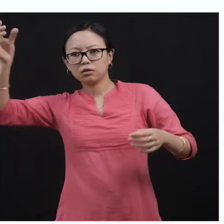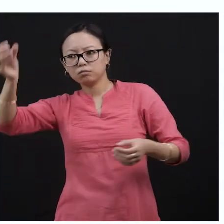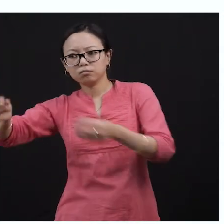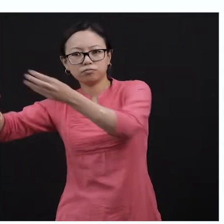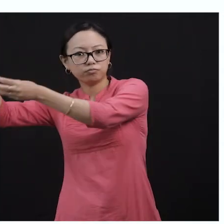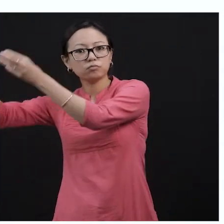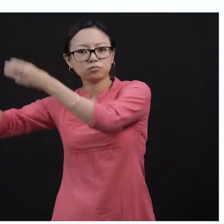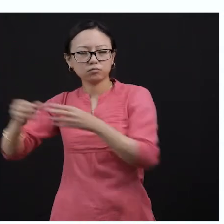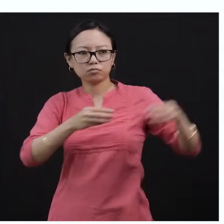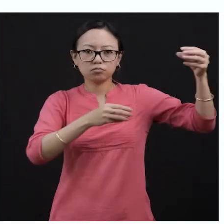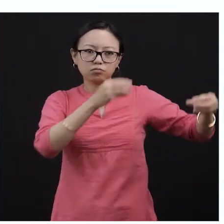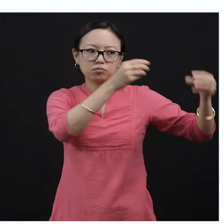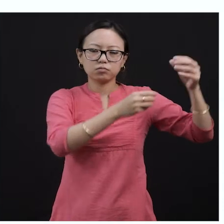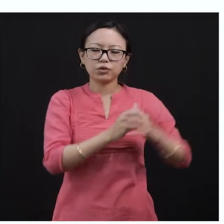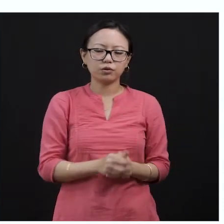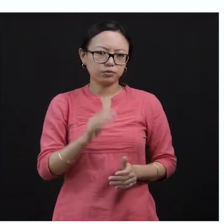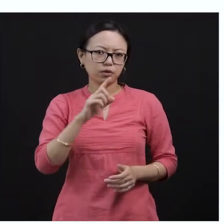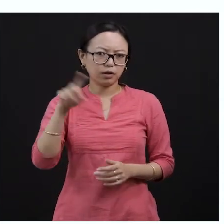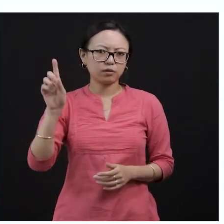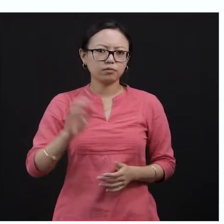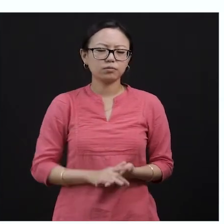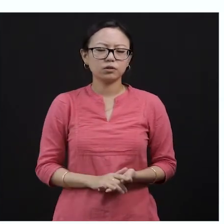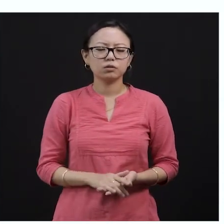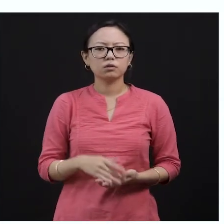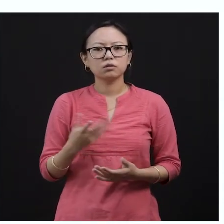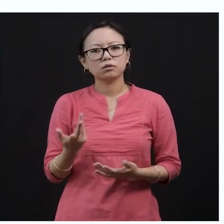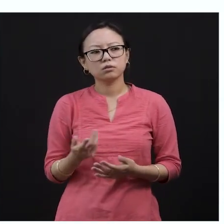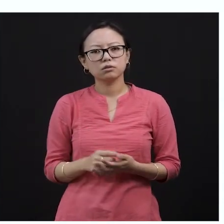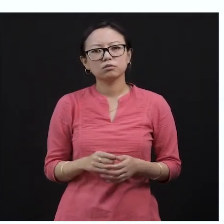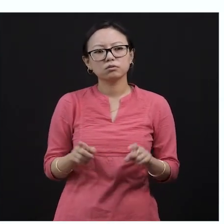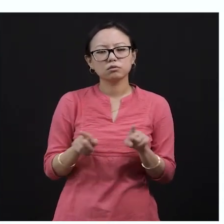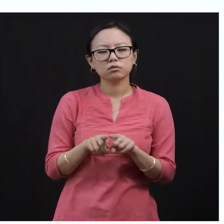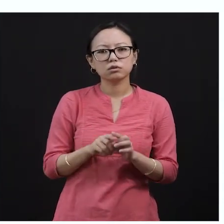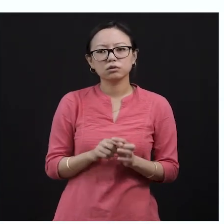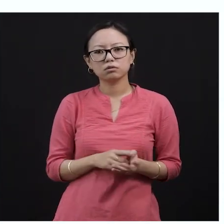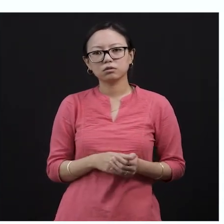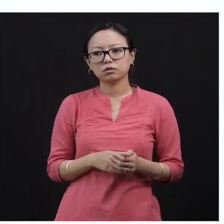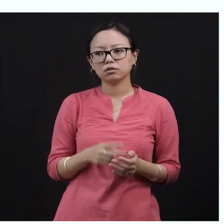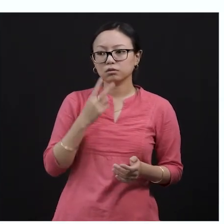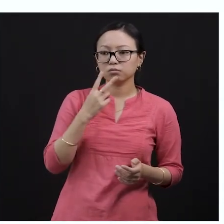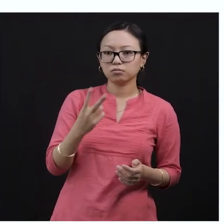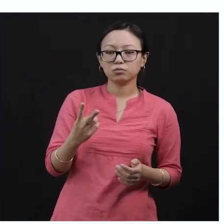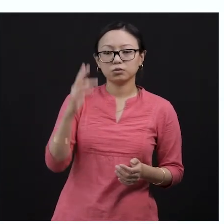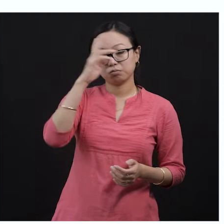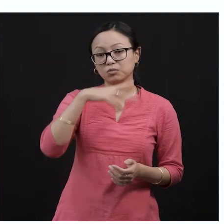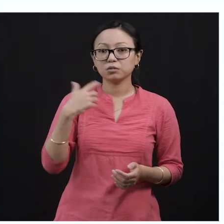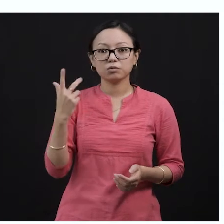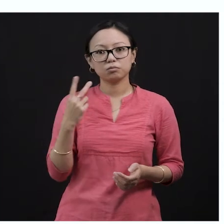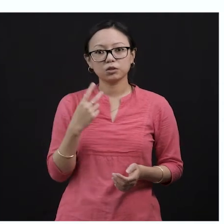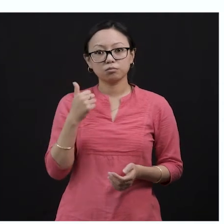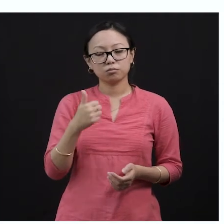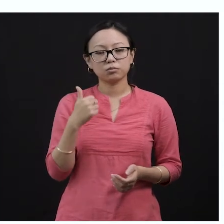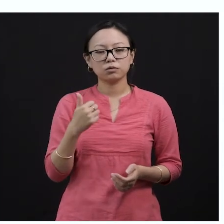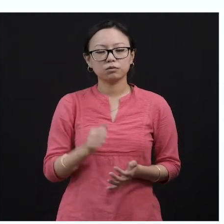tree. That's what we have discussed. And so there will be spreading branches, and it is such a sight, okay? It is such a beautiful sight to